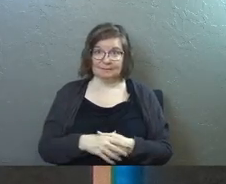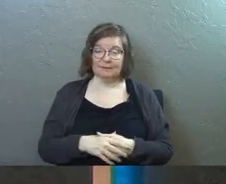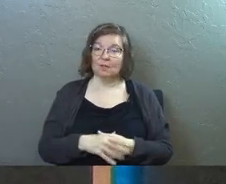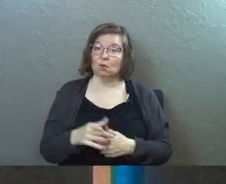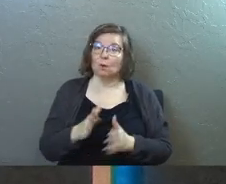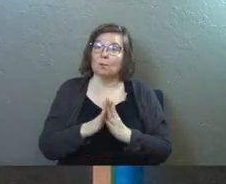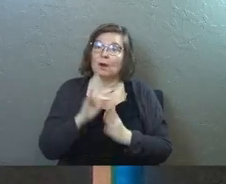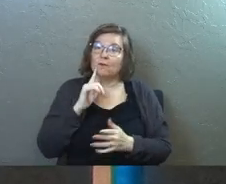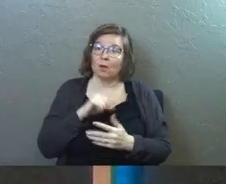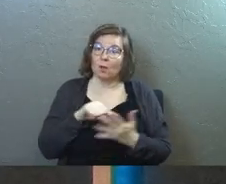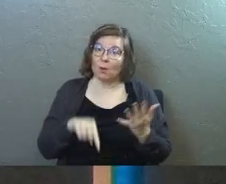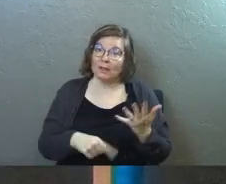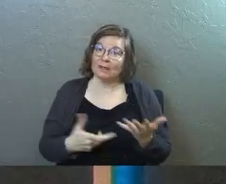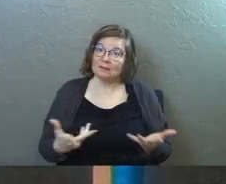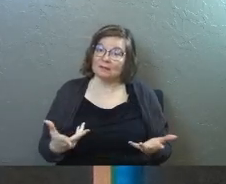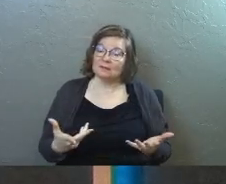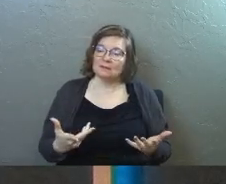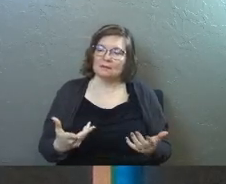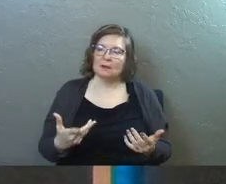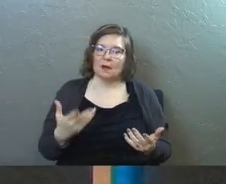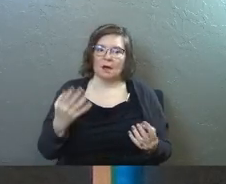wouldn't he have prayed for those things